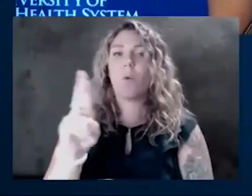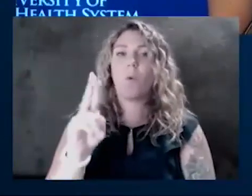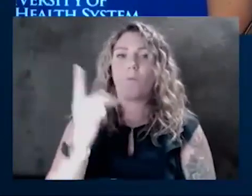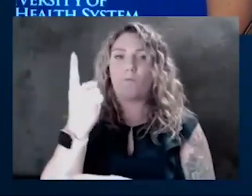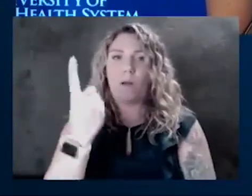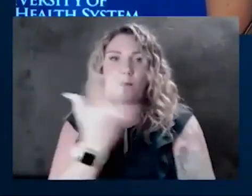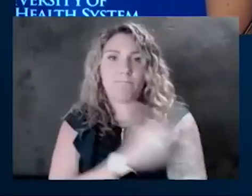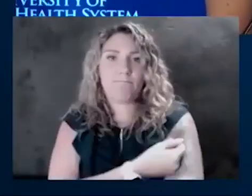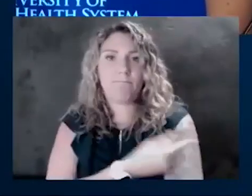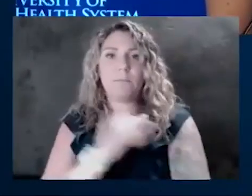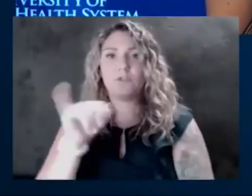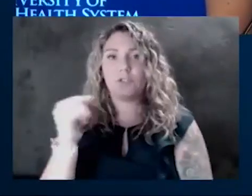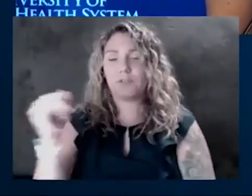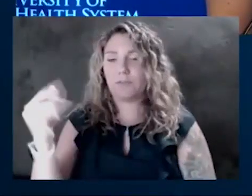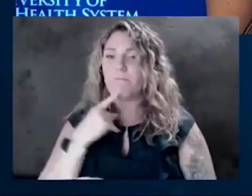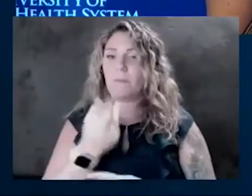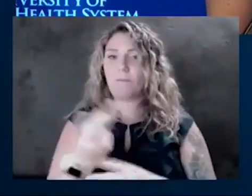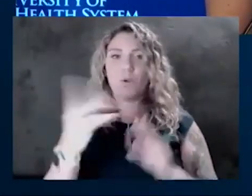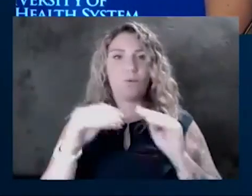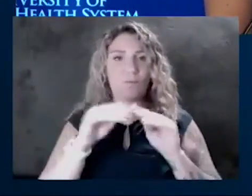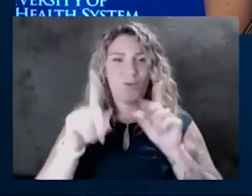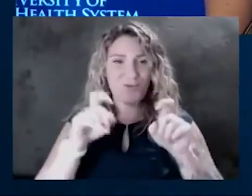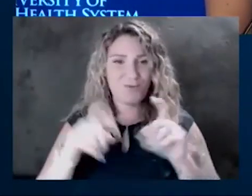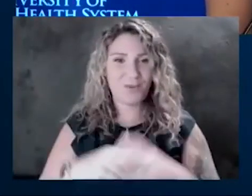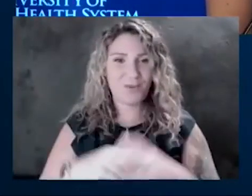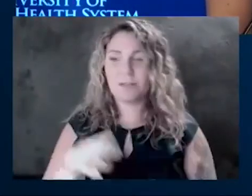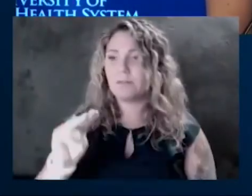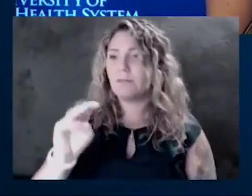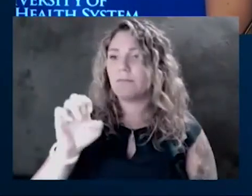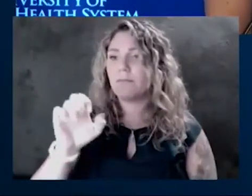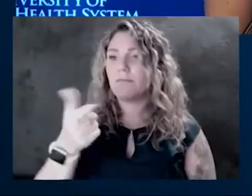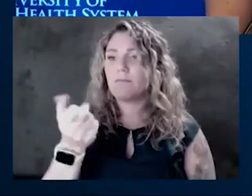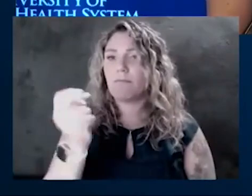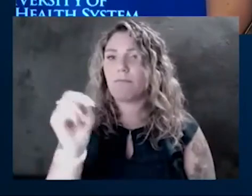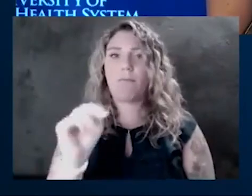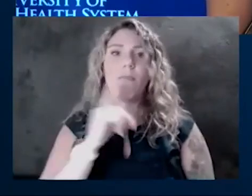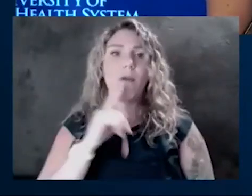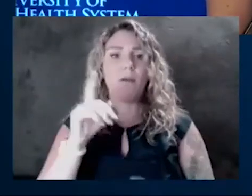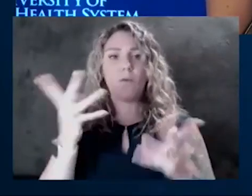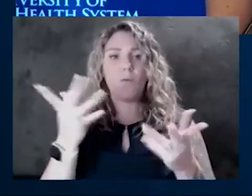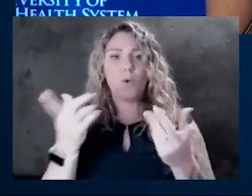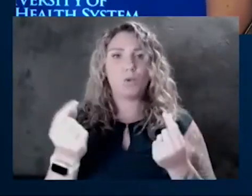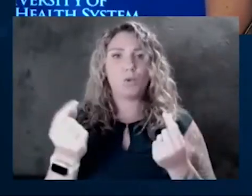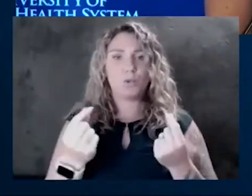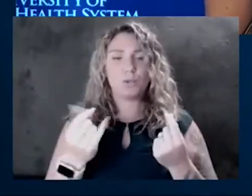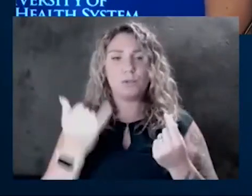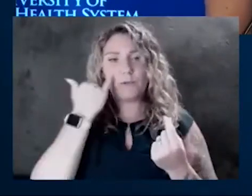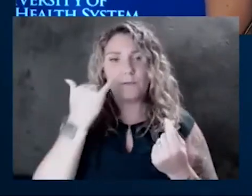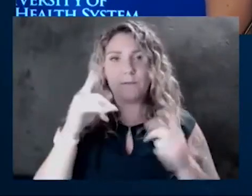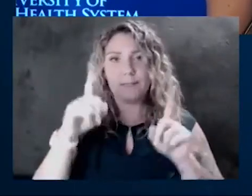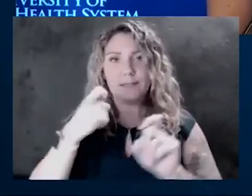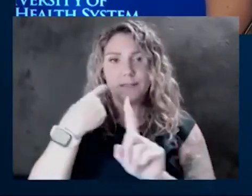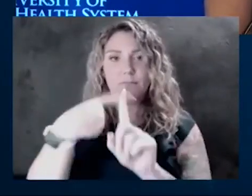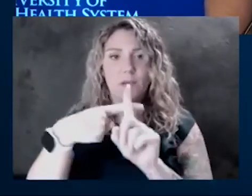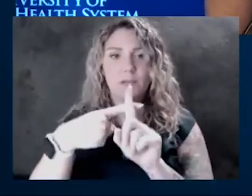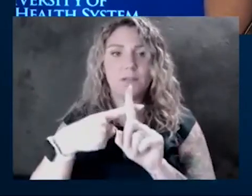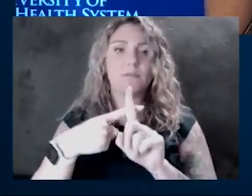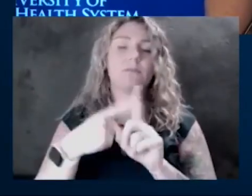couple more questions. Megan says, what can be done if you end up testing positive to help prevent becoming more ill and needing